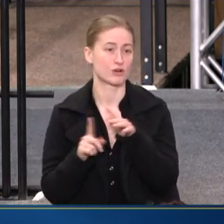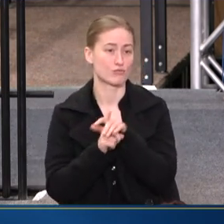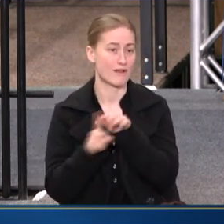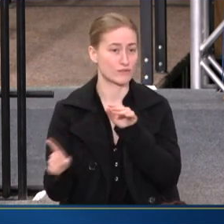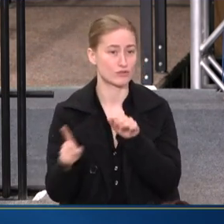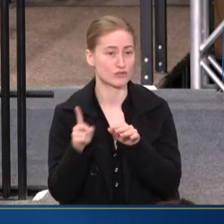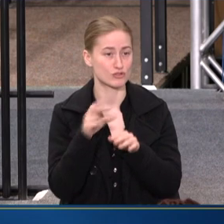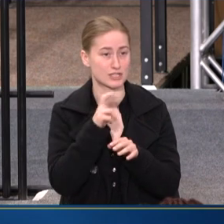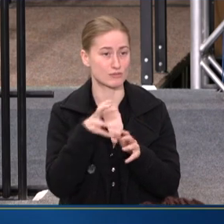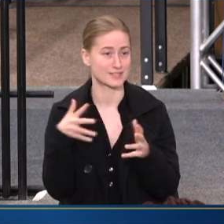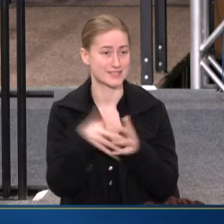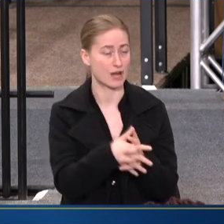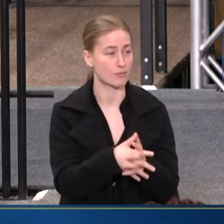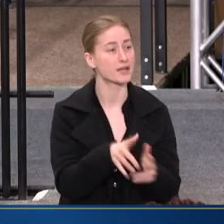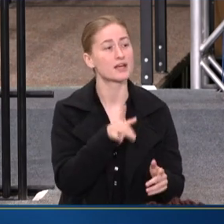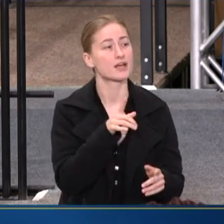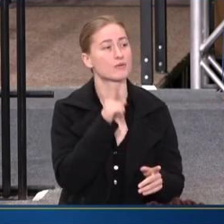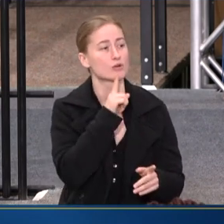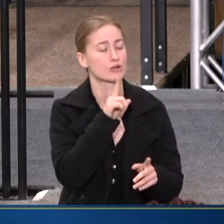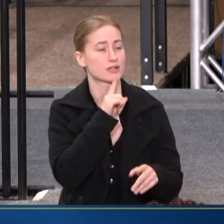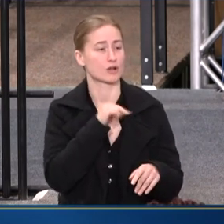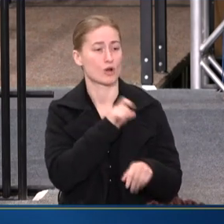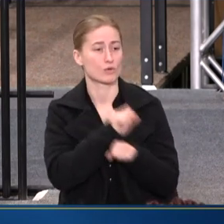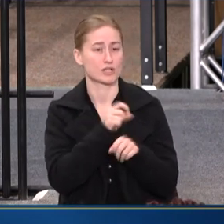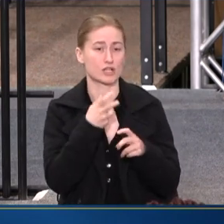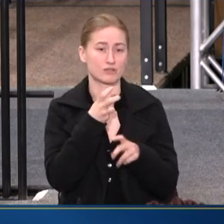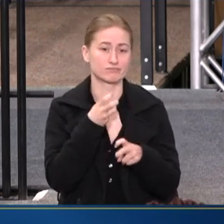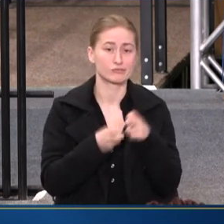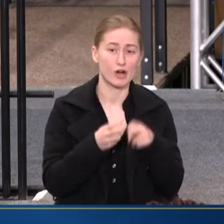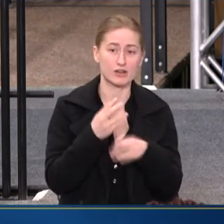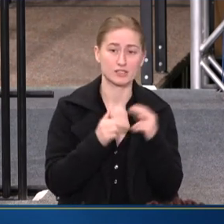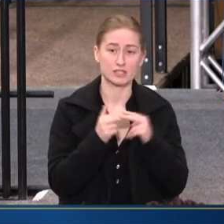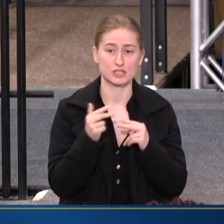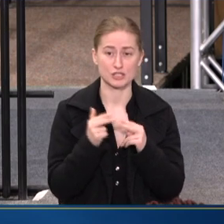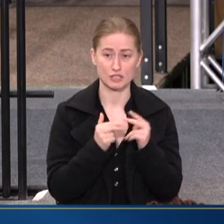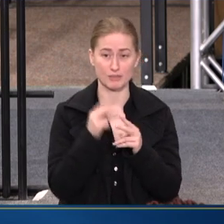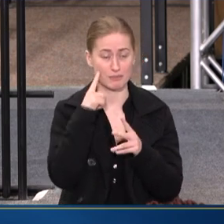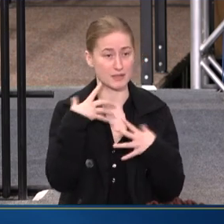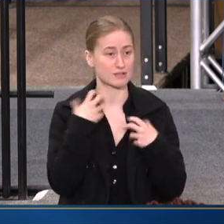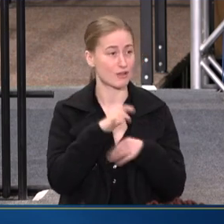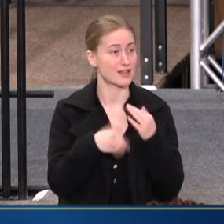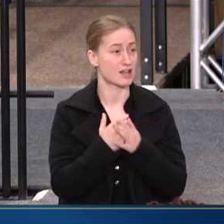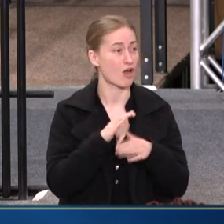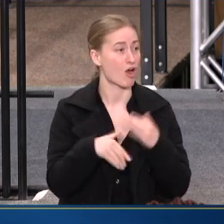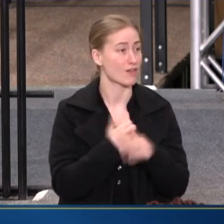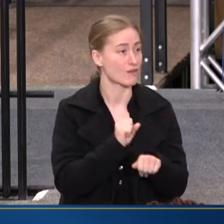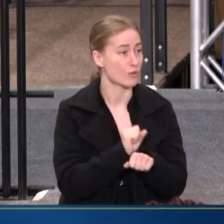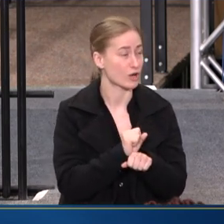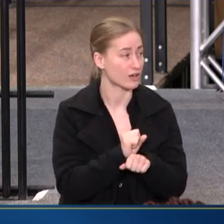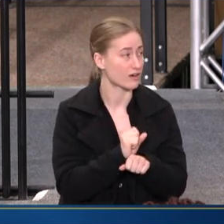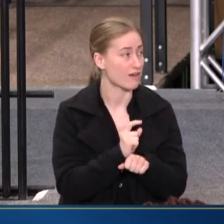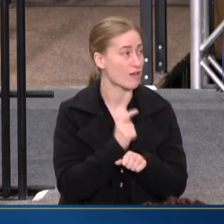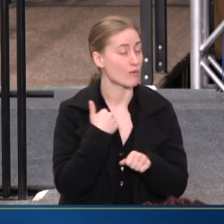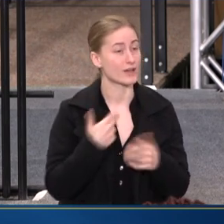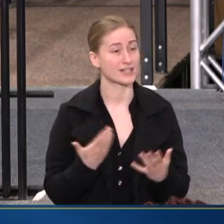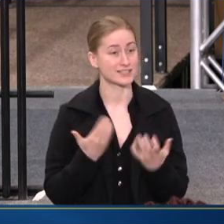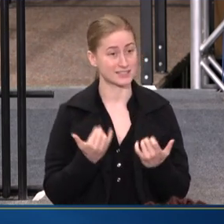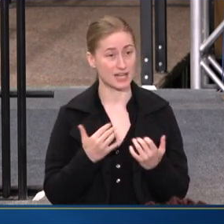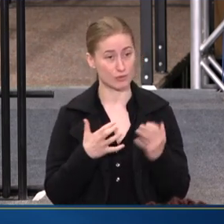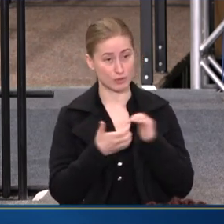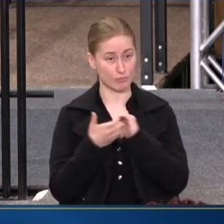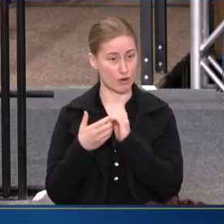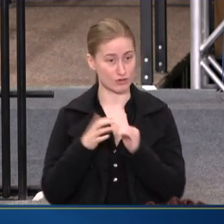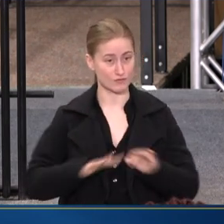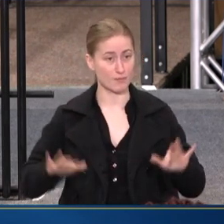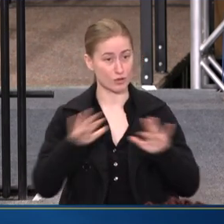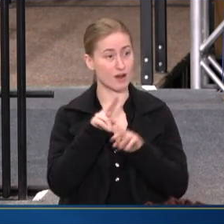WORKING VERY HARD TO BUILD MENTAL HEALTH SUPPORTS AND DO ALL OF OUR WORK. WE'RE HERE TODAY ALONG WITH PARTNERS FROM ACROSS THE